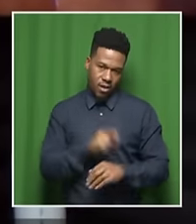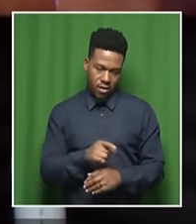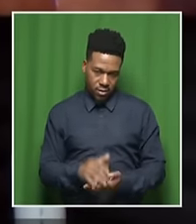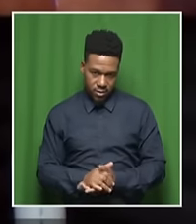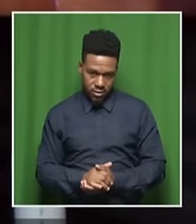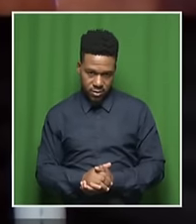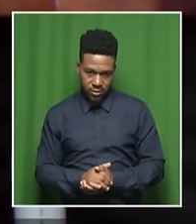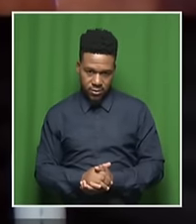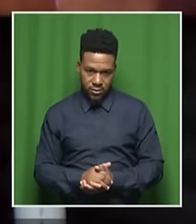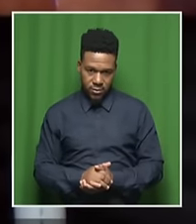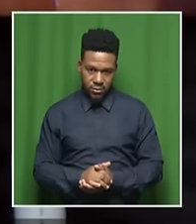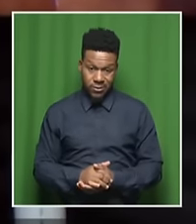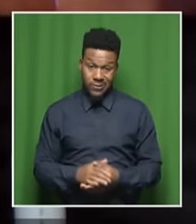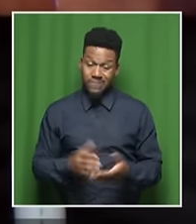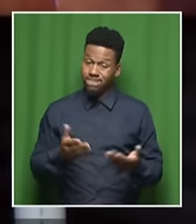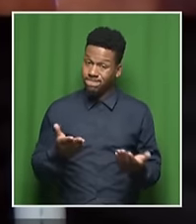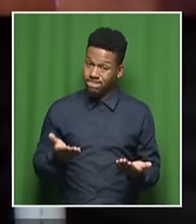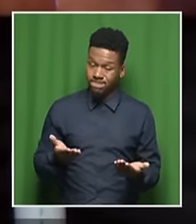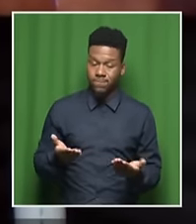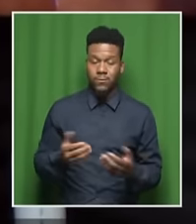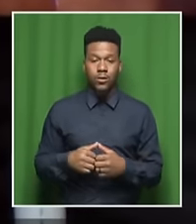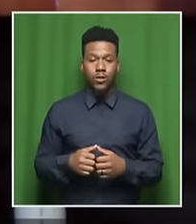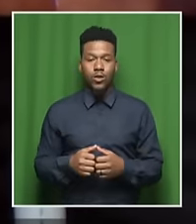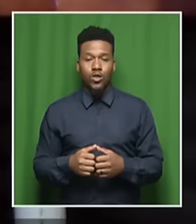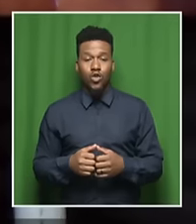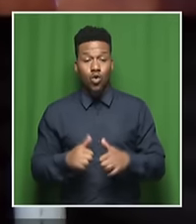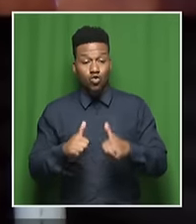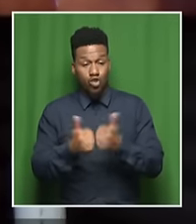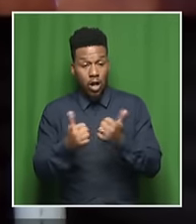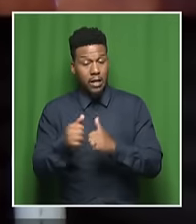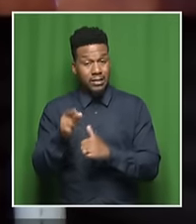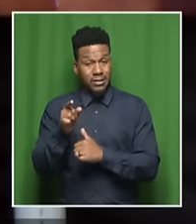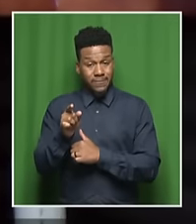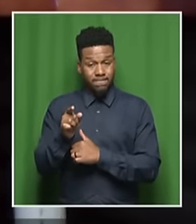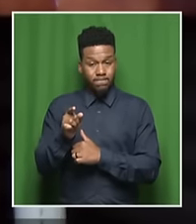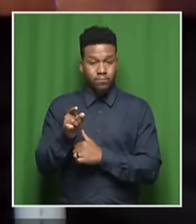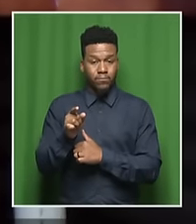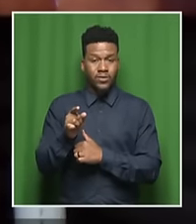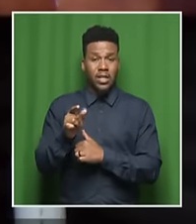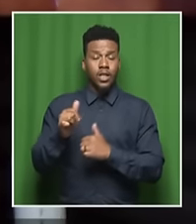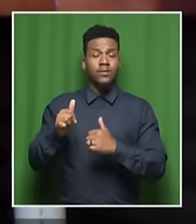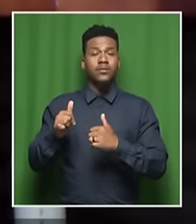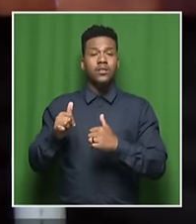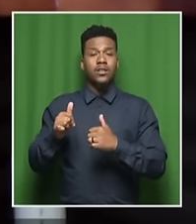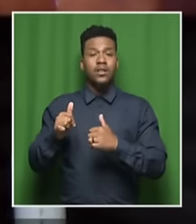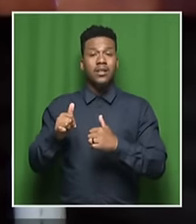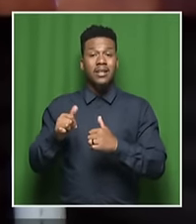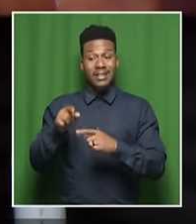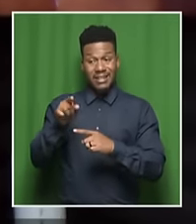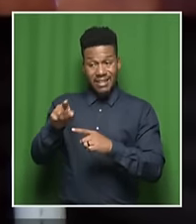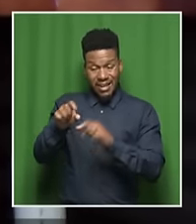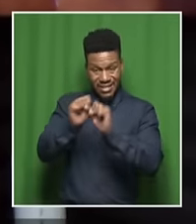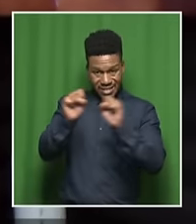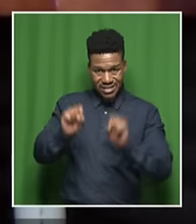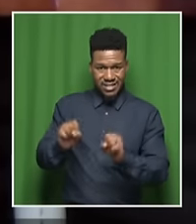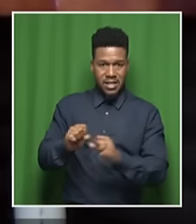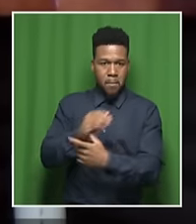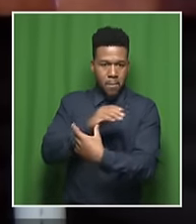we're talking about, this water credit instrument that we're talking about, dramatically empowers the